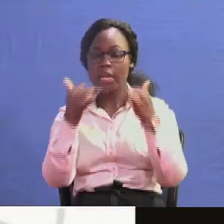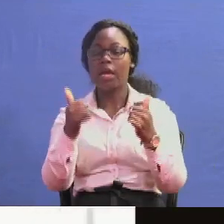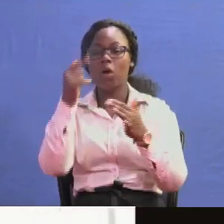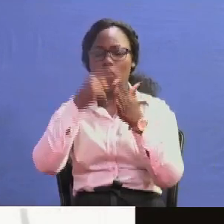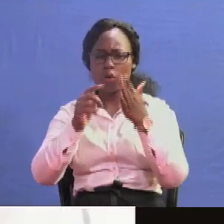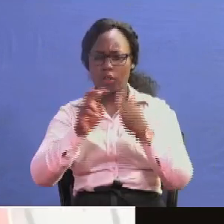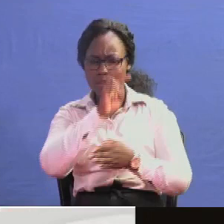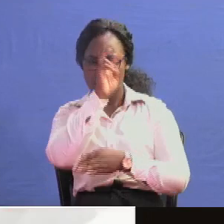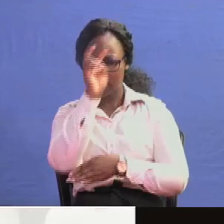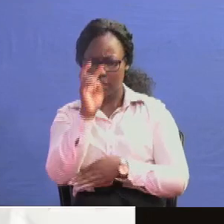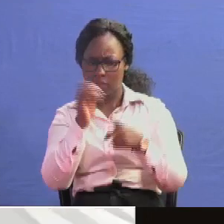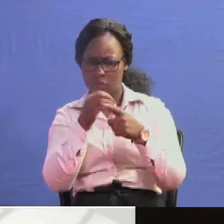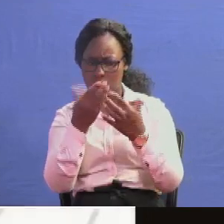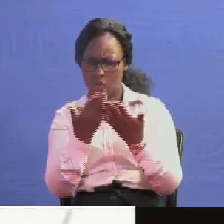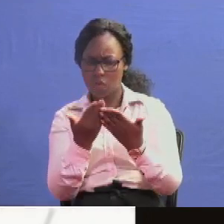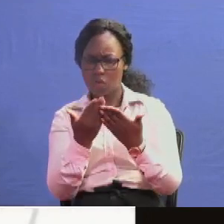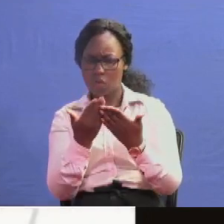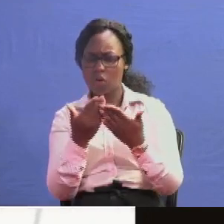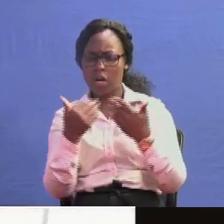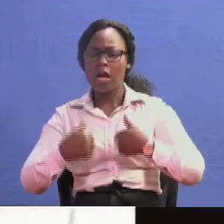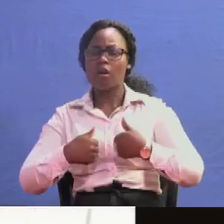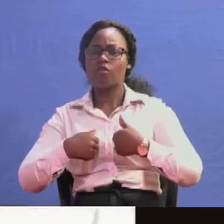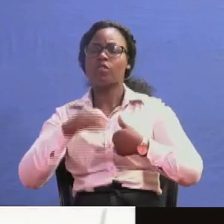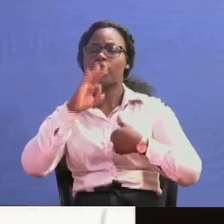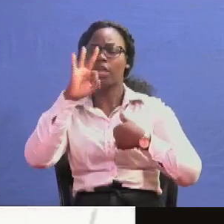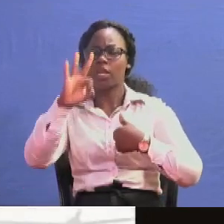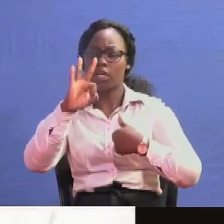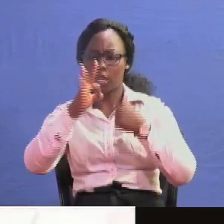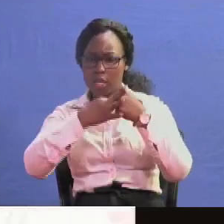assessment or rather how would you sum up the 844 system ken